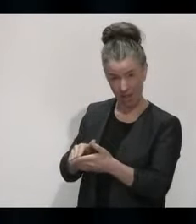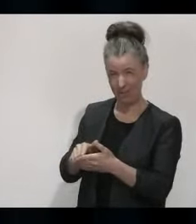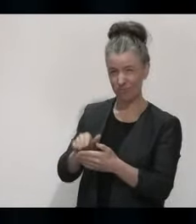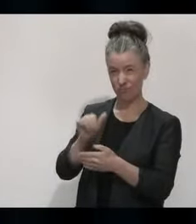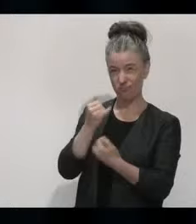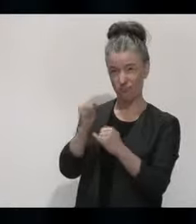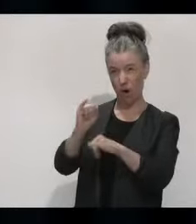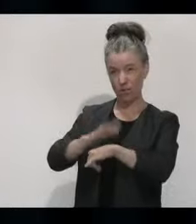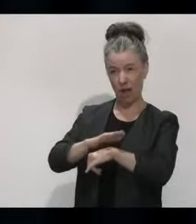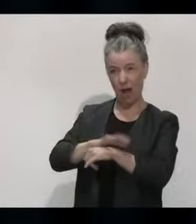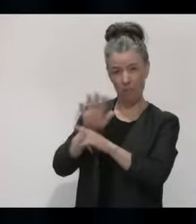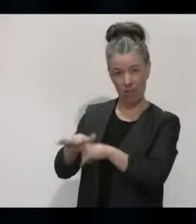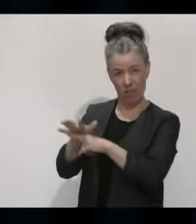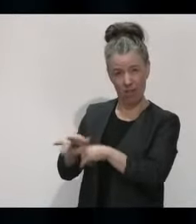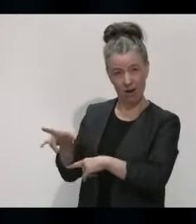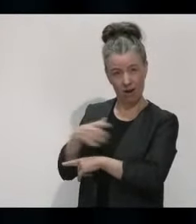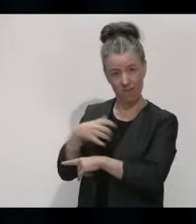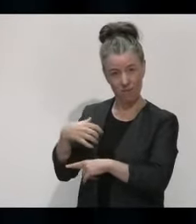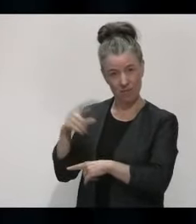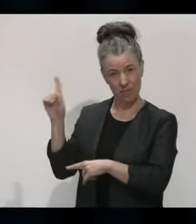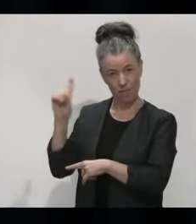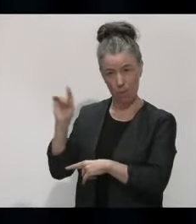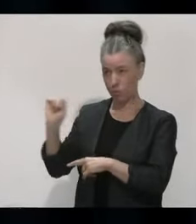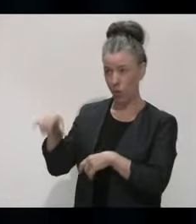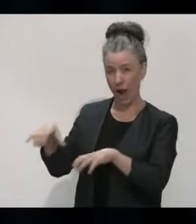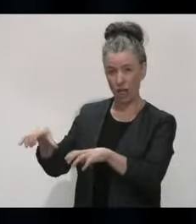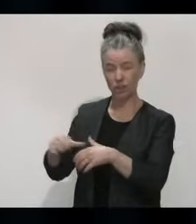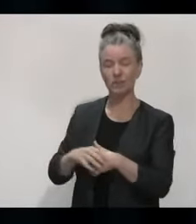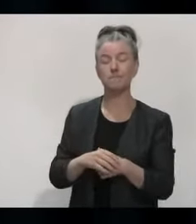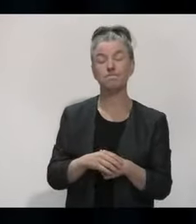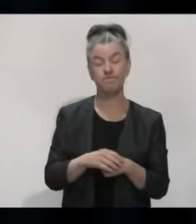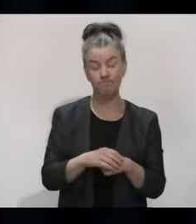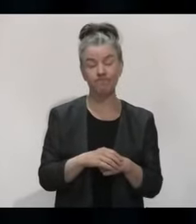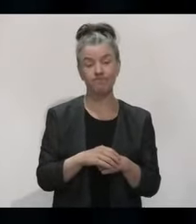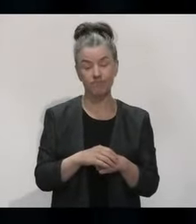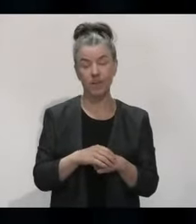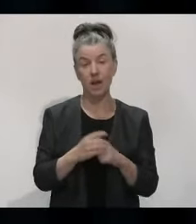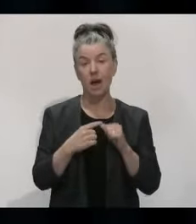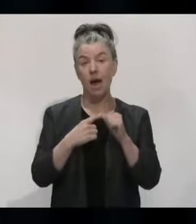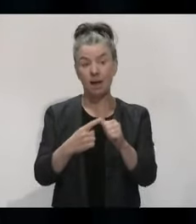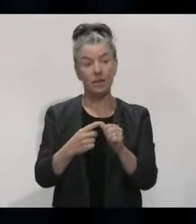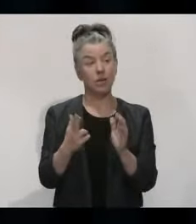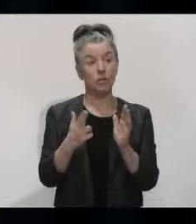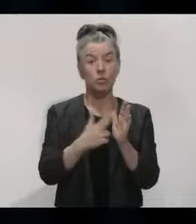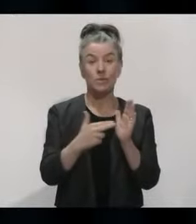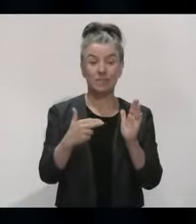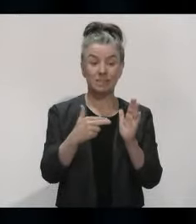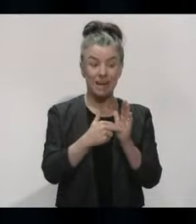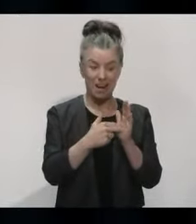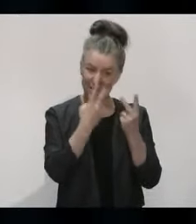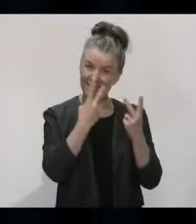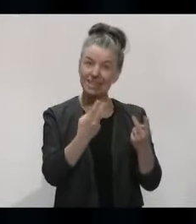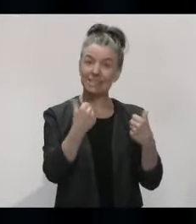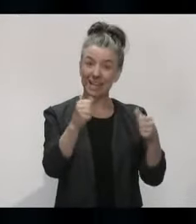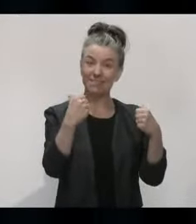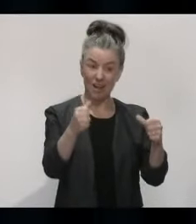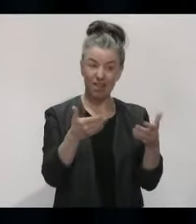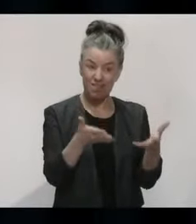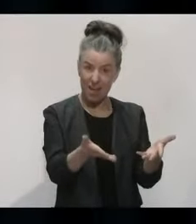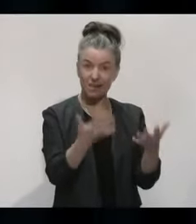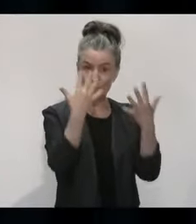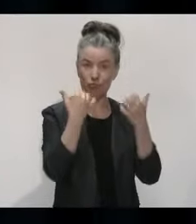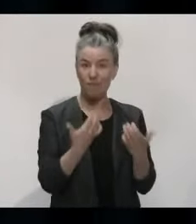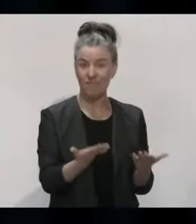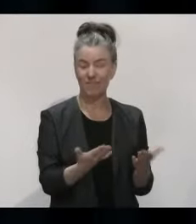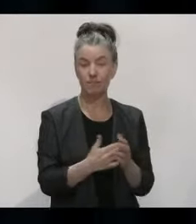like this? Look, ultimately, think the New Zealand's overall success speaks for itself here. We are one of the